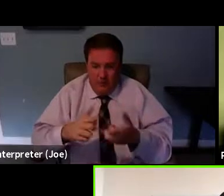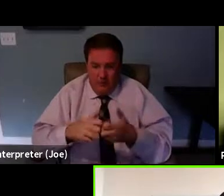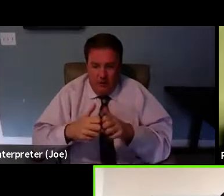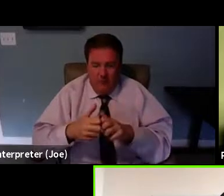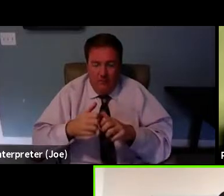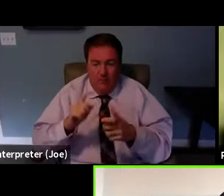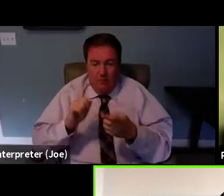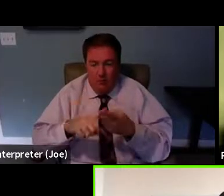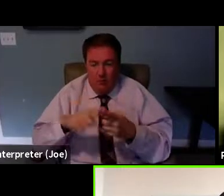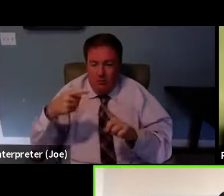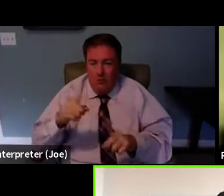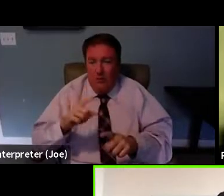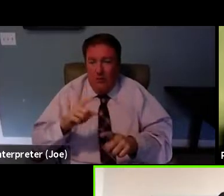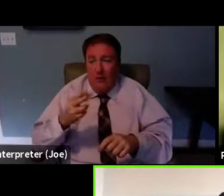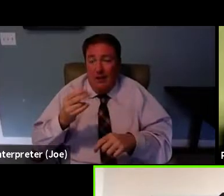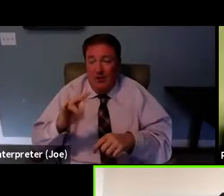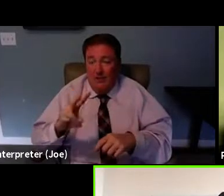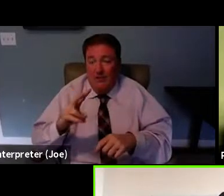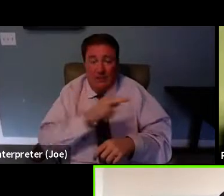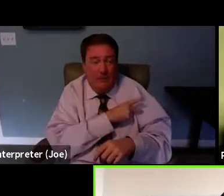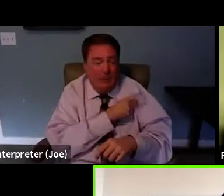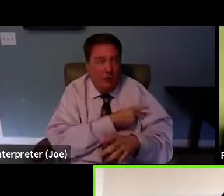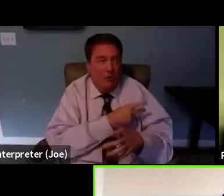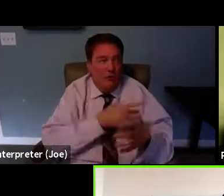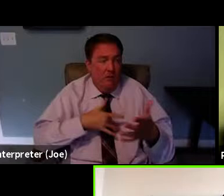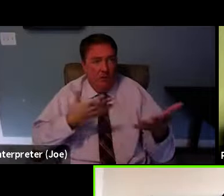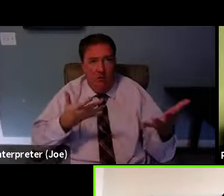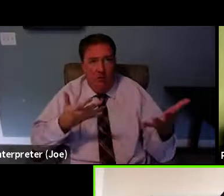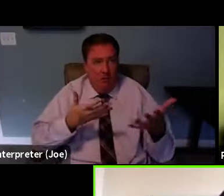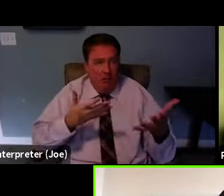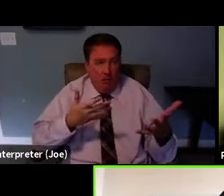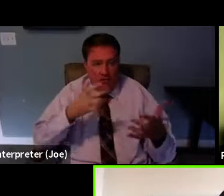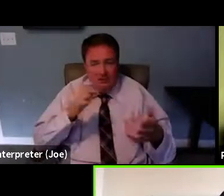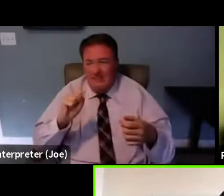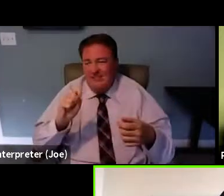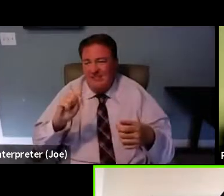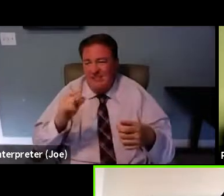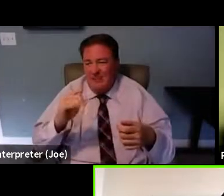folks. And that's, I mean, I consider that to be a huge barrier.